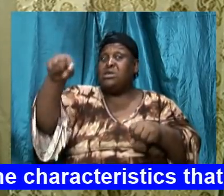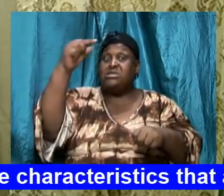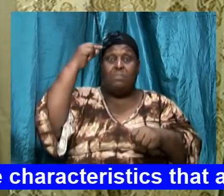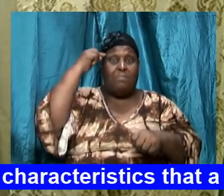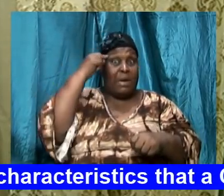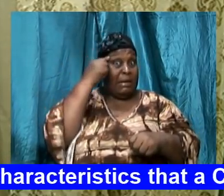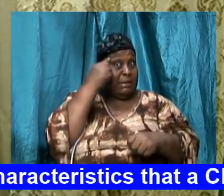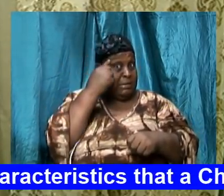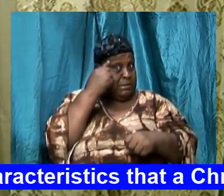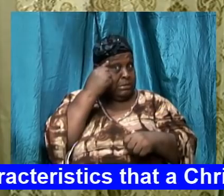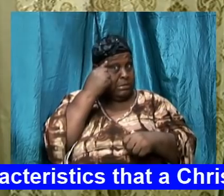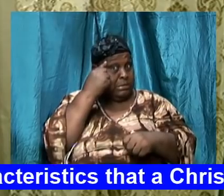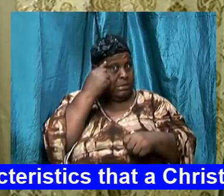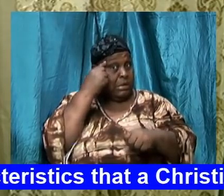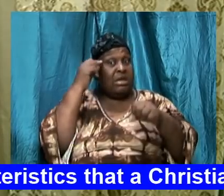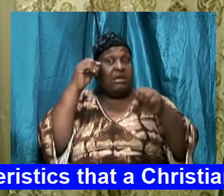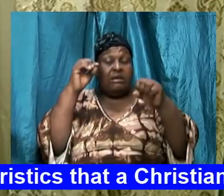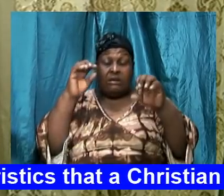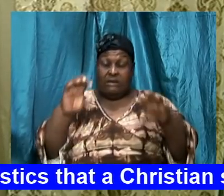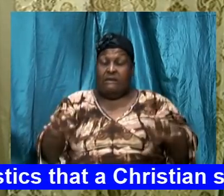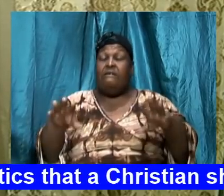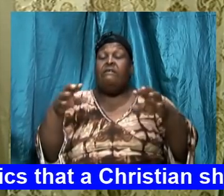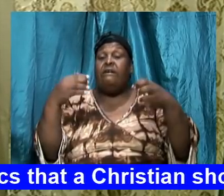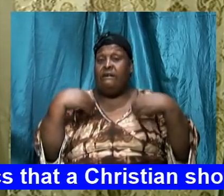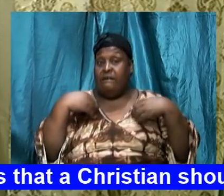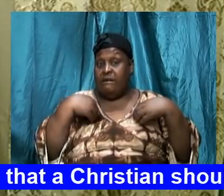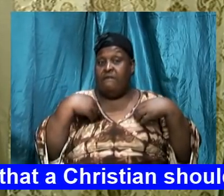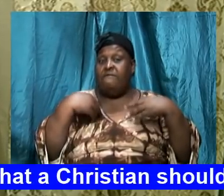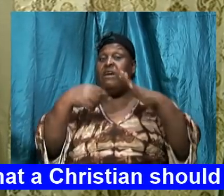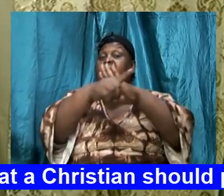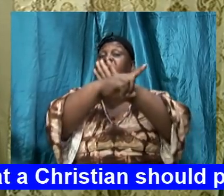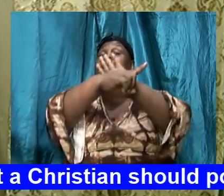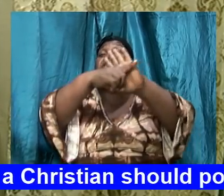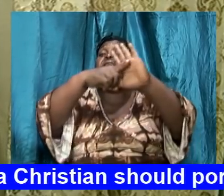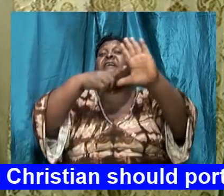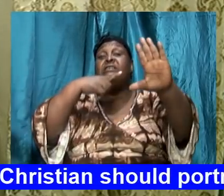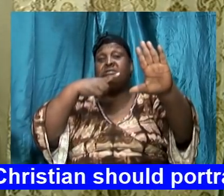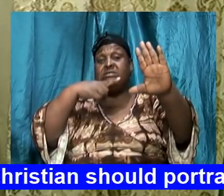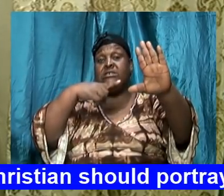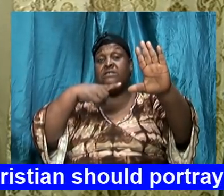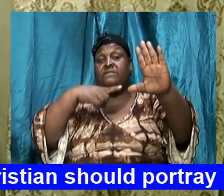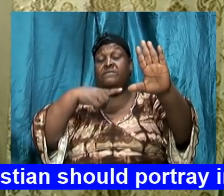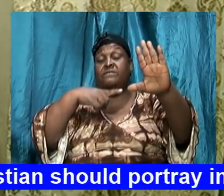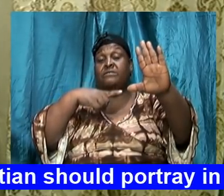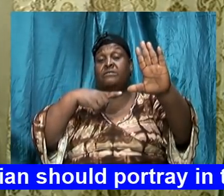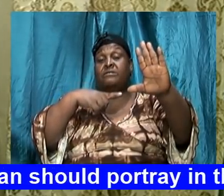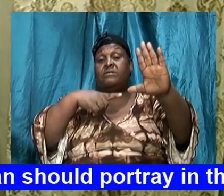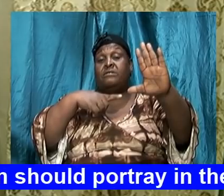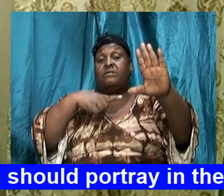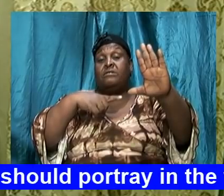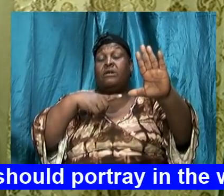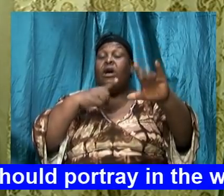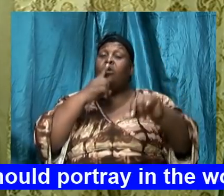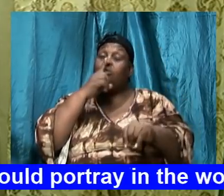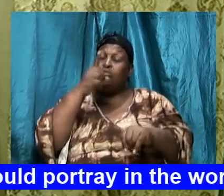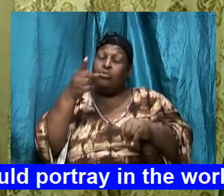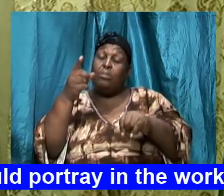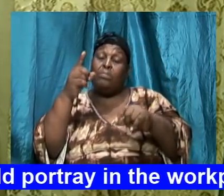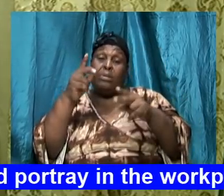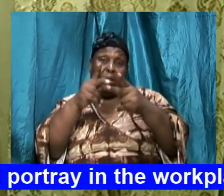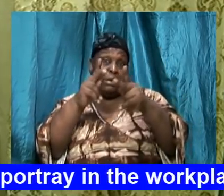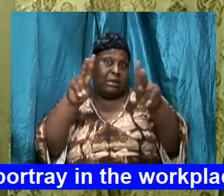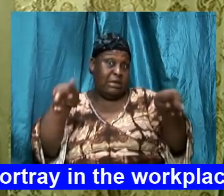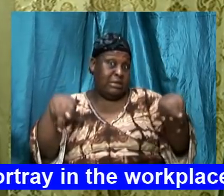stronghold bring us down and hold us into captivity and have us under subjection or the mind can be a